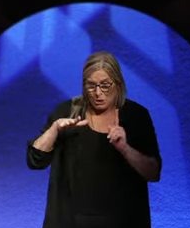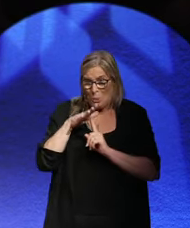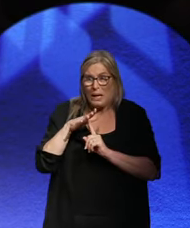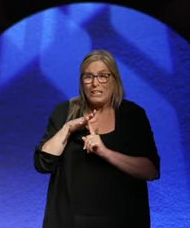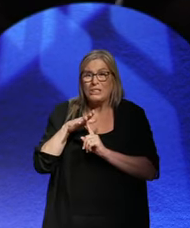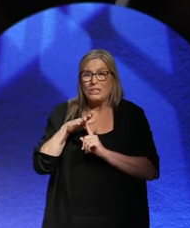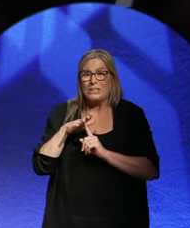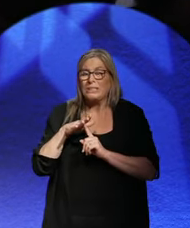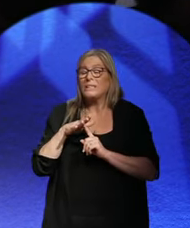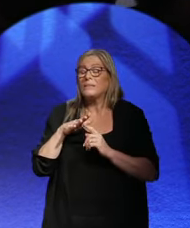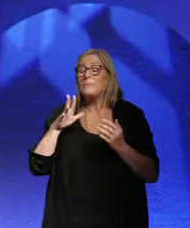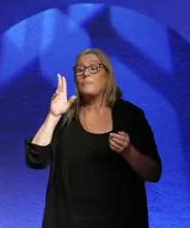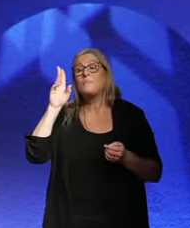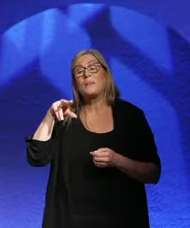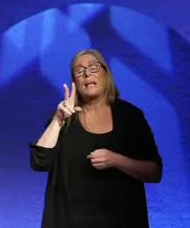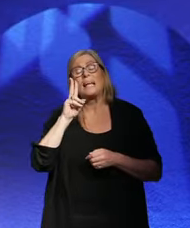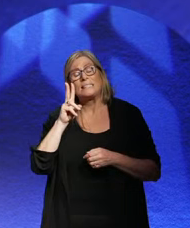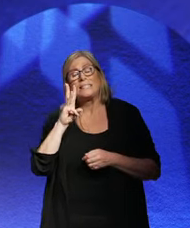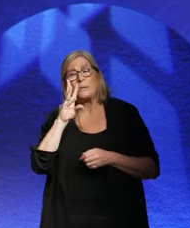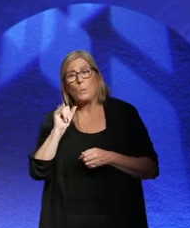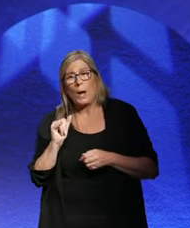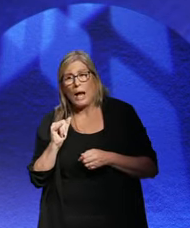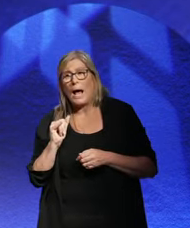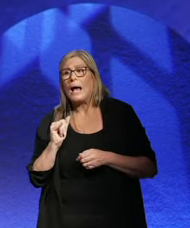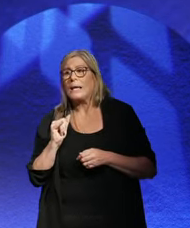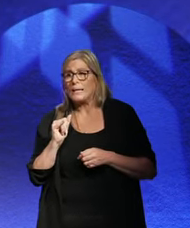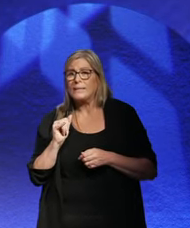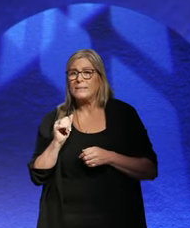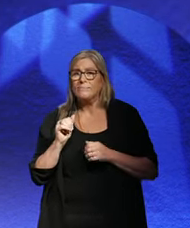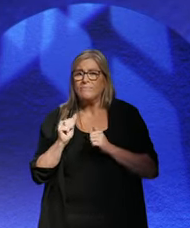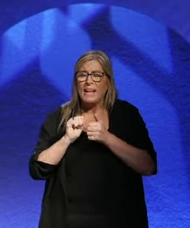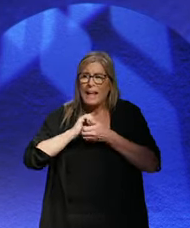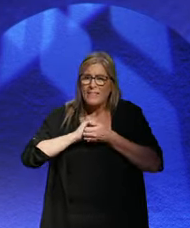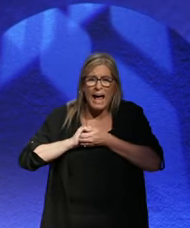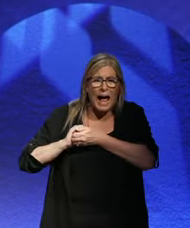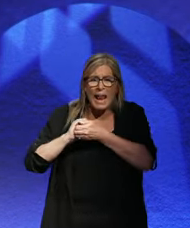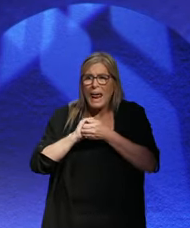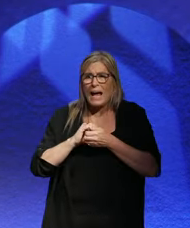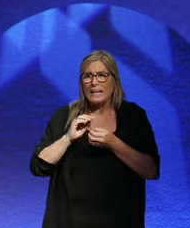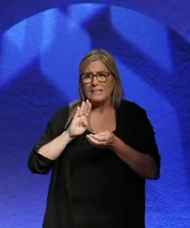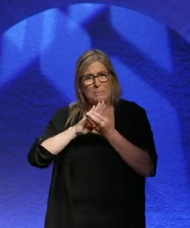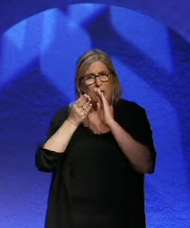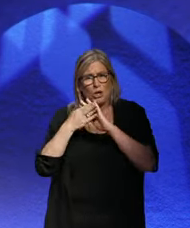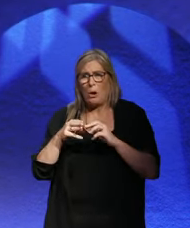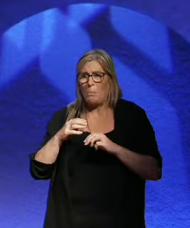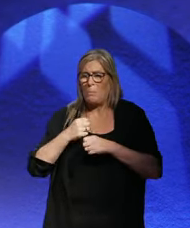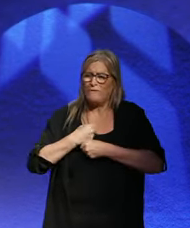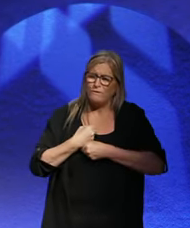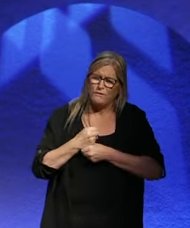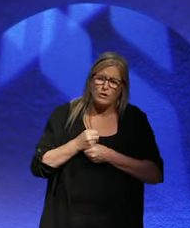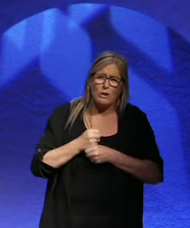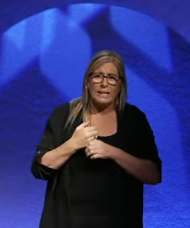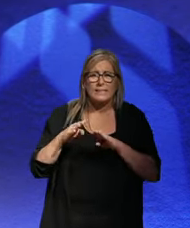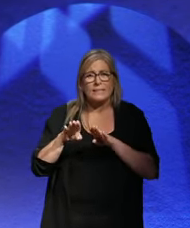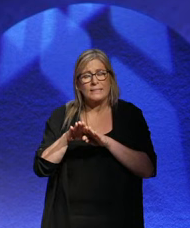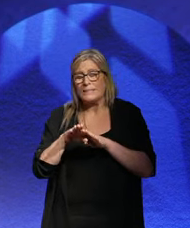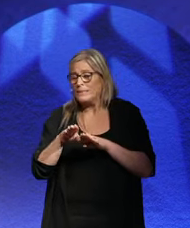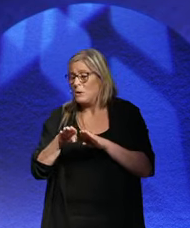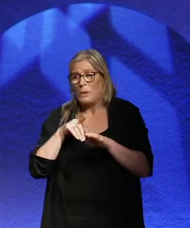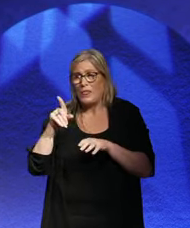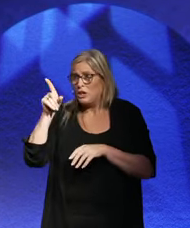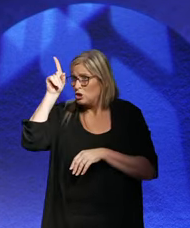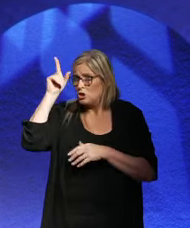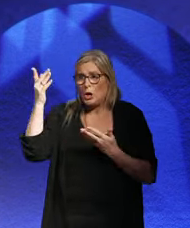You can see why the Allies were getting so frustrated with Germany. How could they get out of this?